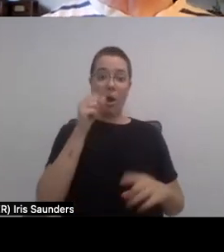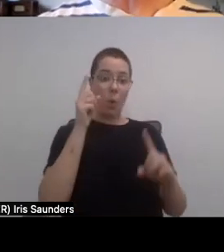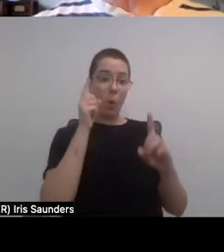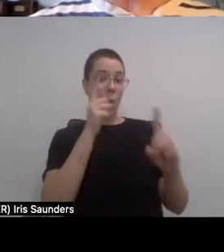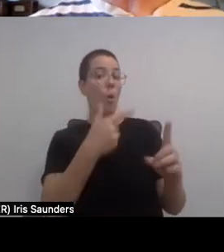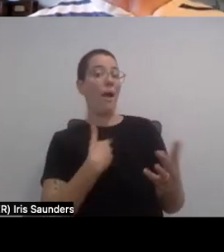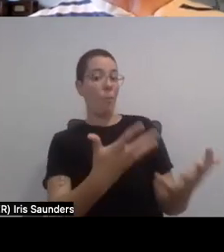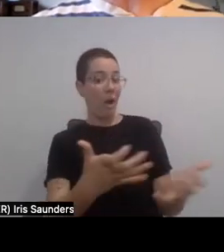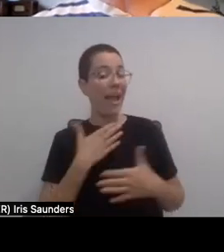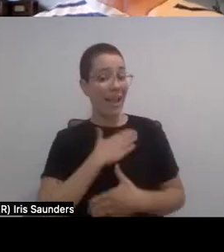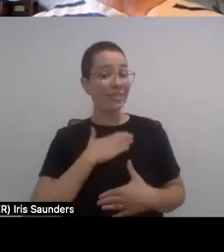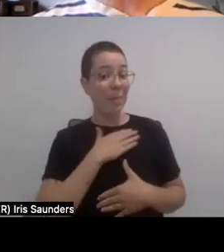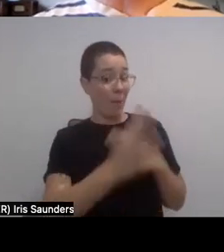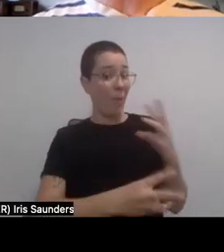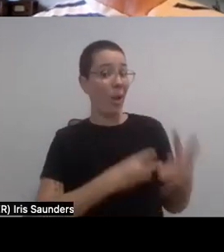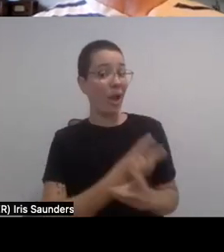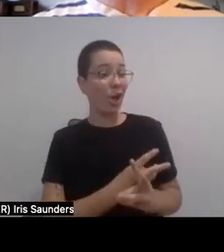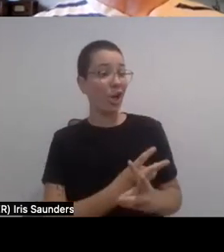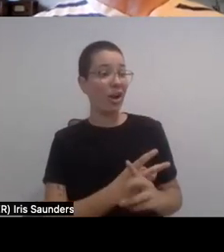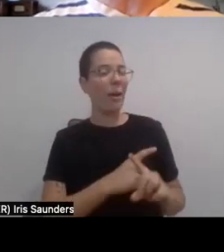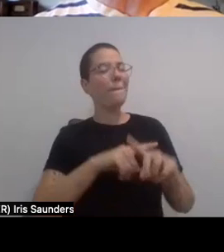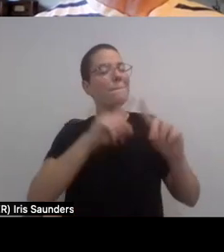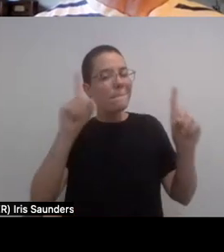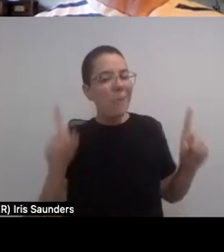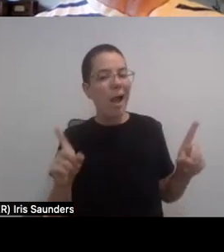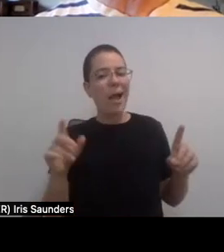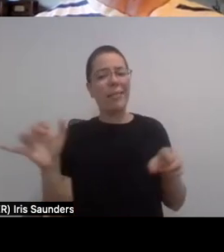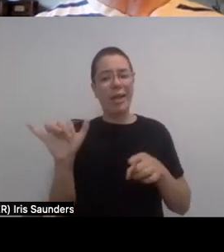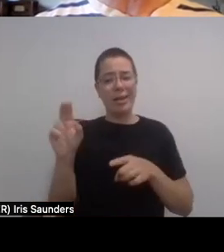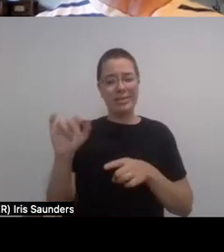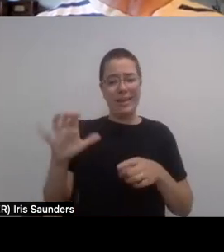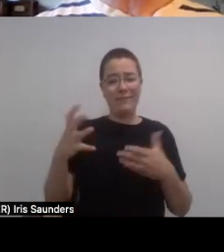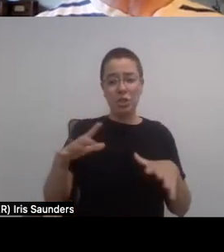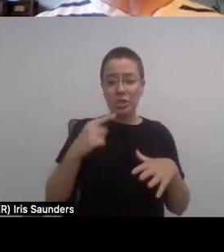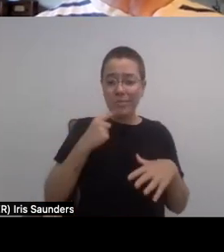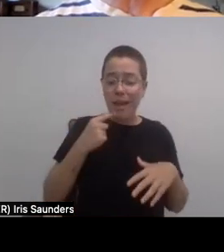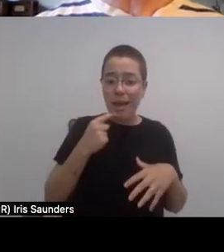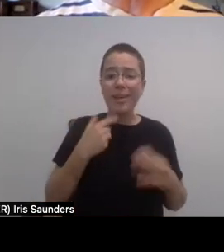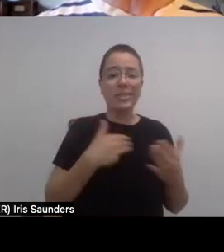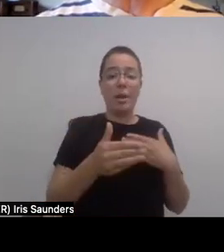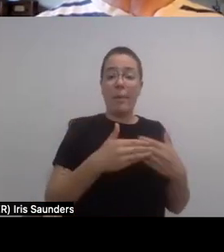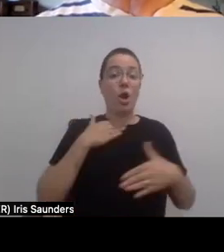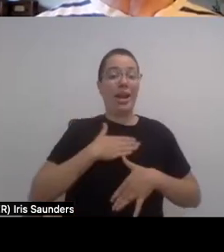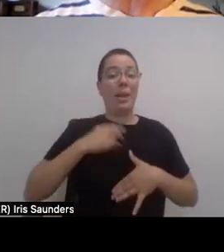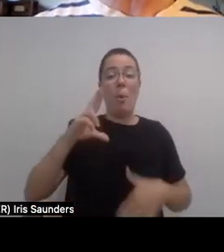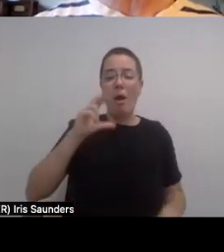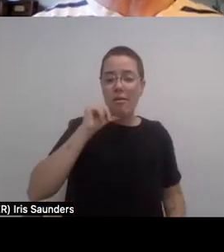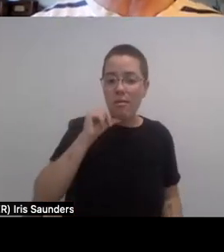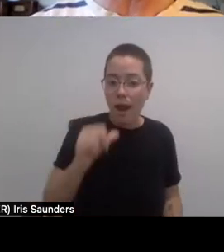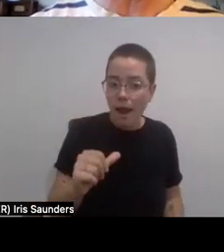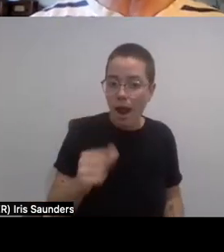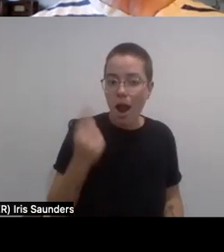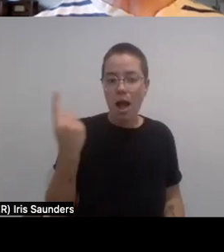about, you know, whether it's the entertainment industry or not, you know what I mean, it's always, it's always going to be